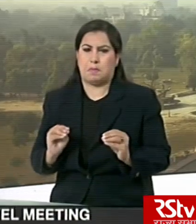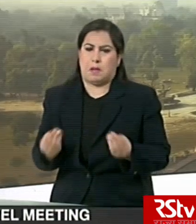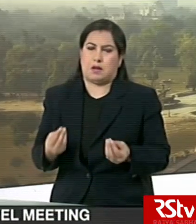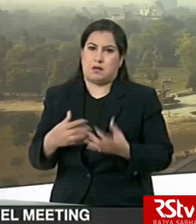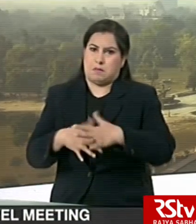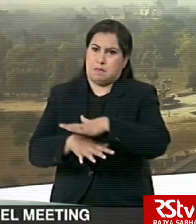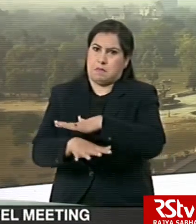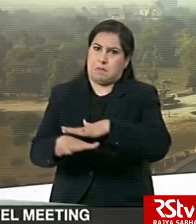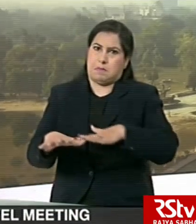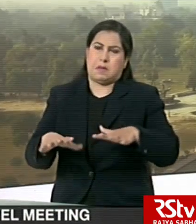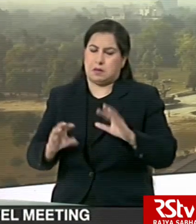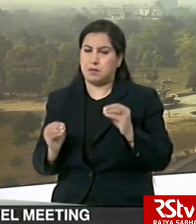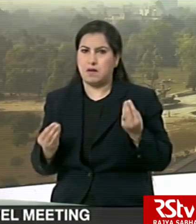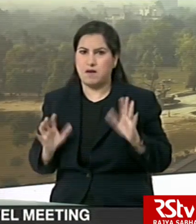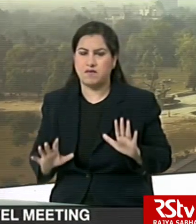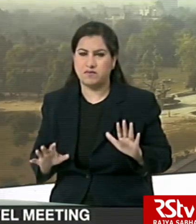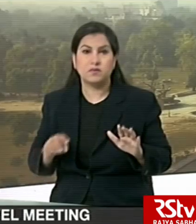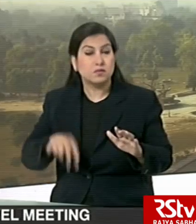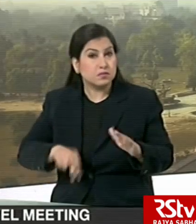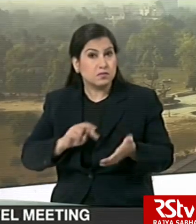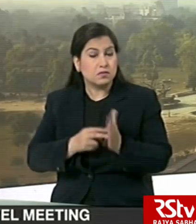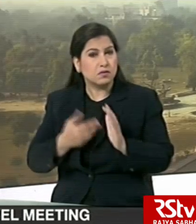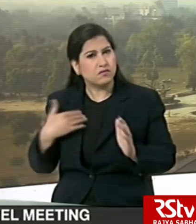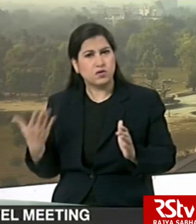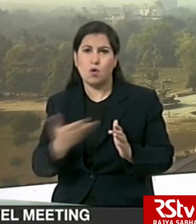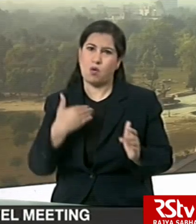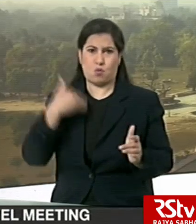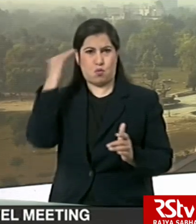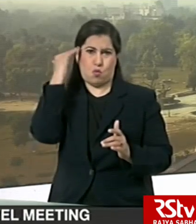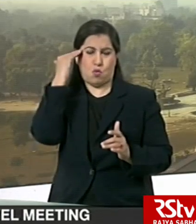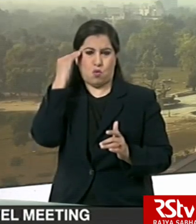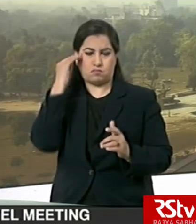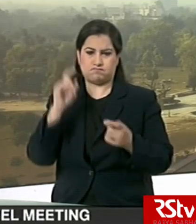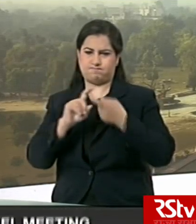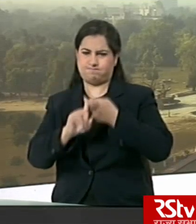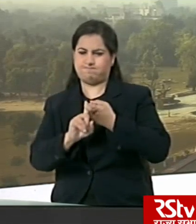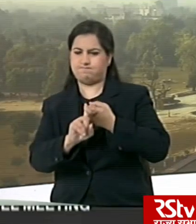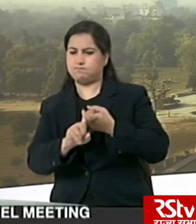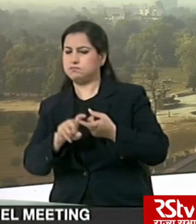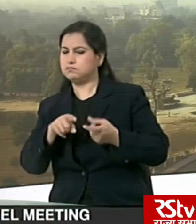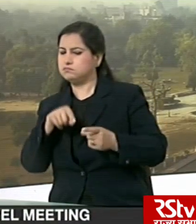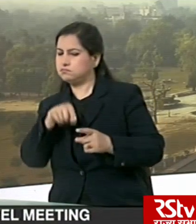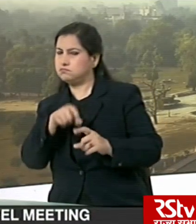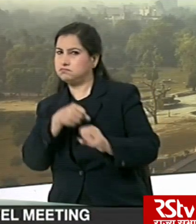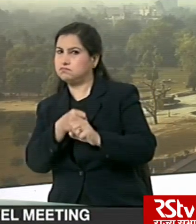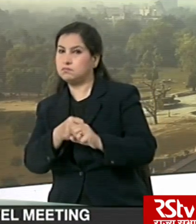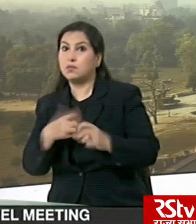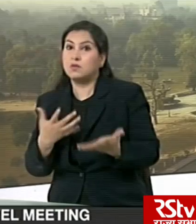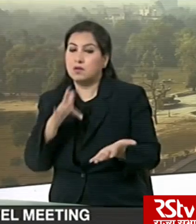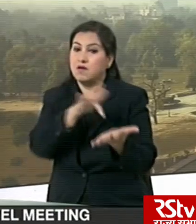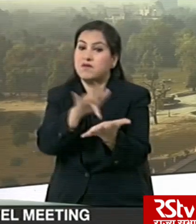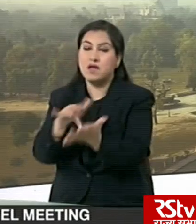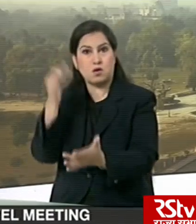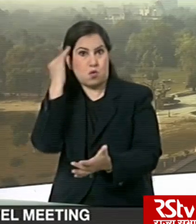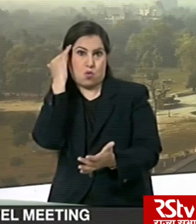in the sense that we know our enemy. We also know where our enemy is